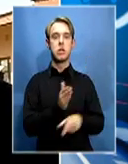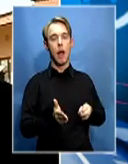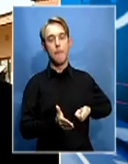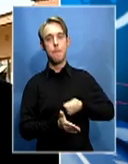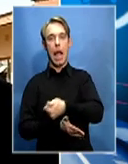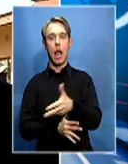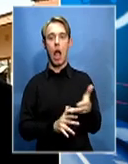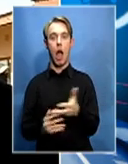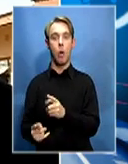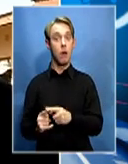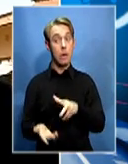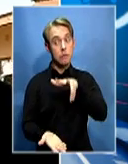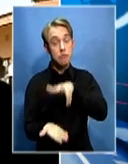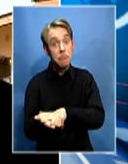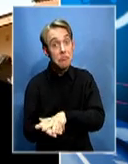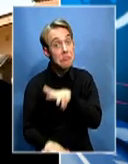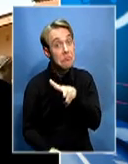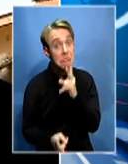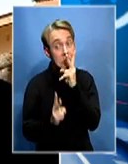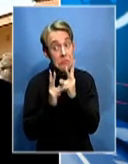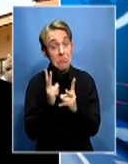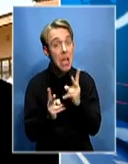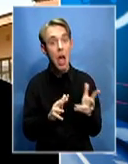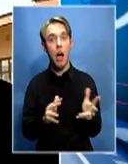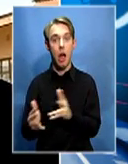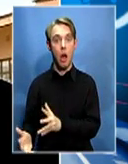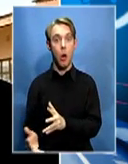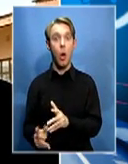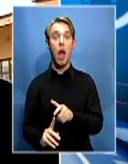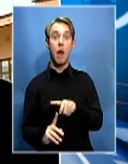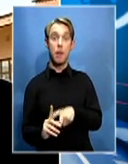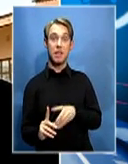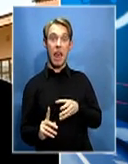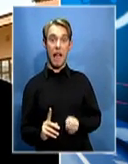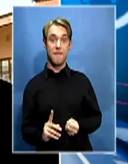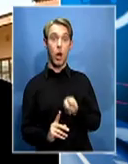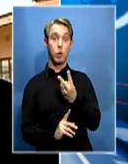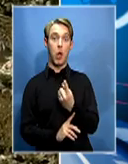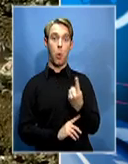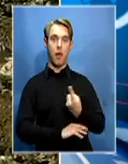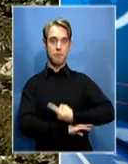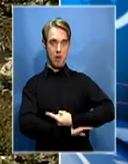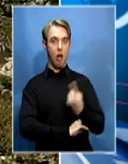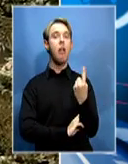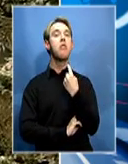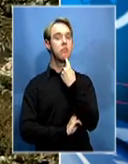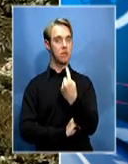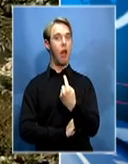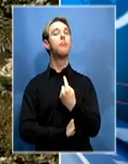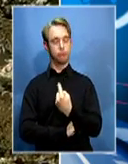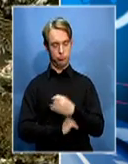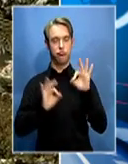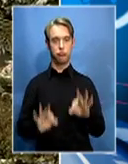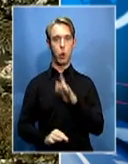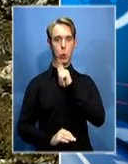to confirmation by the applicant. According to the conditions of sale, the applicant has got 21 days to confirm it. Malema still owes SARS